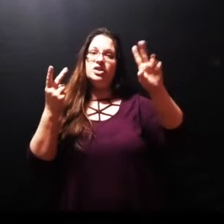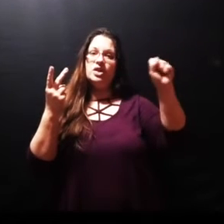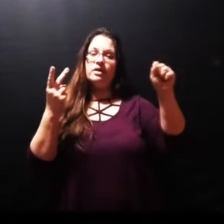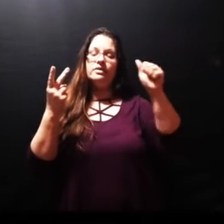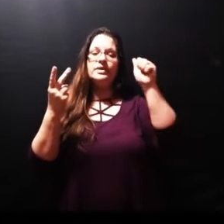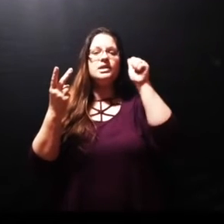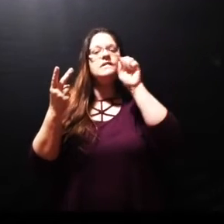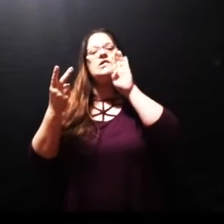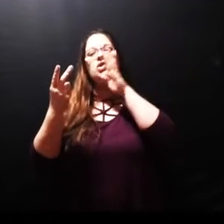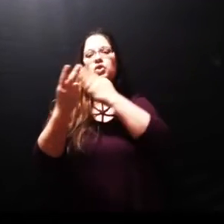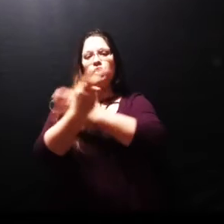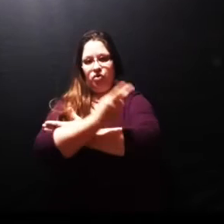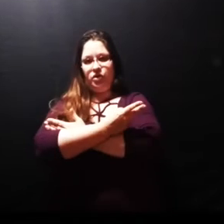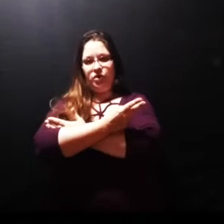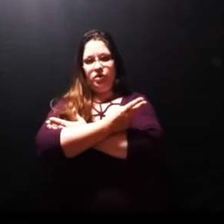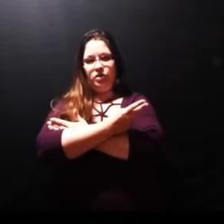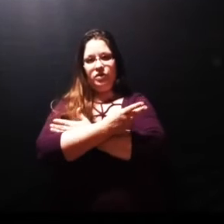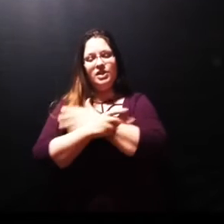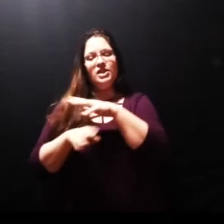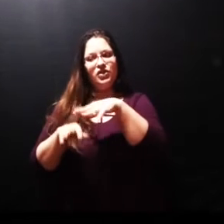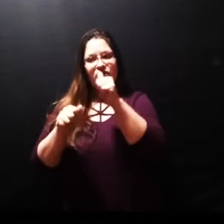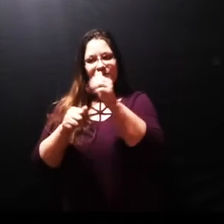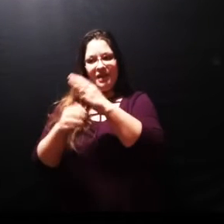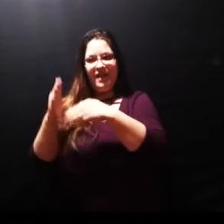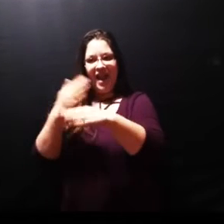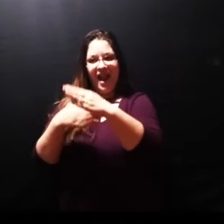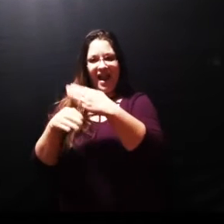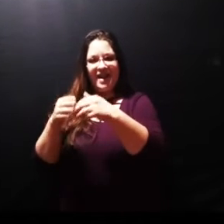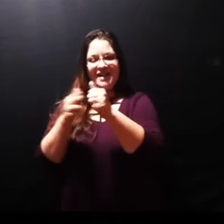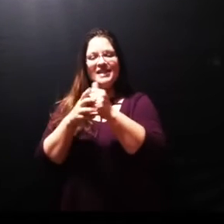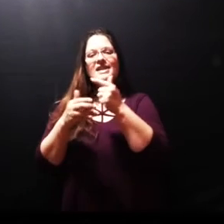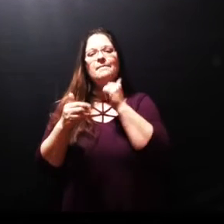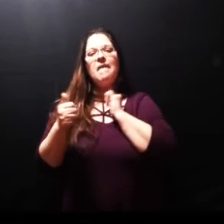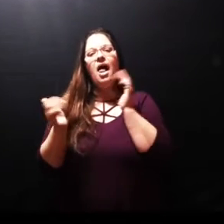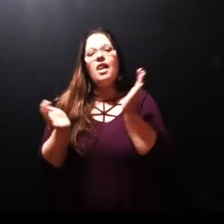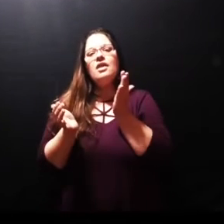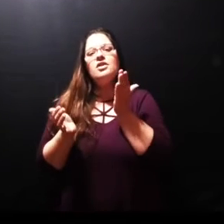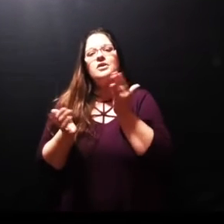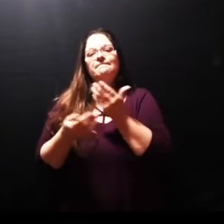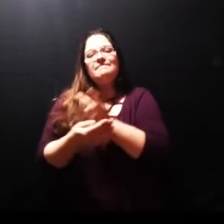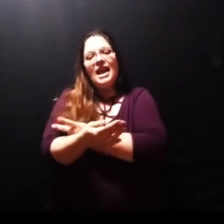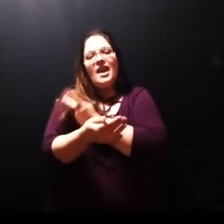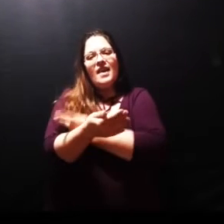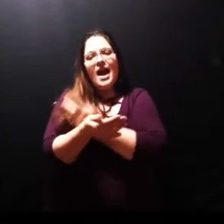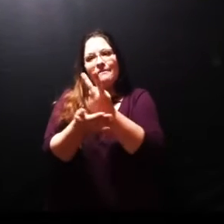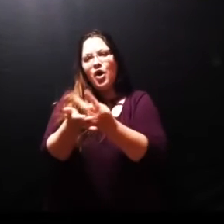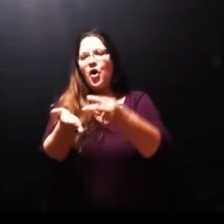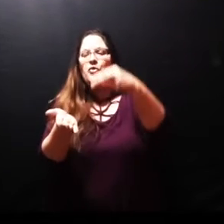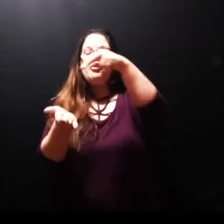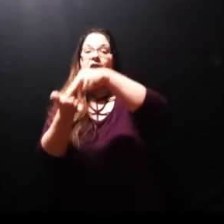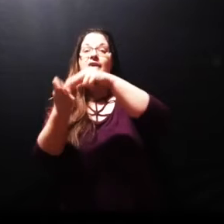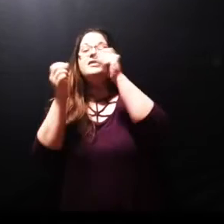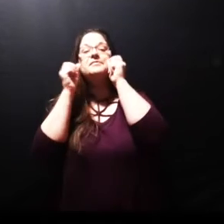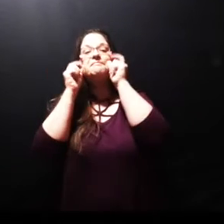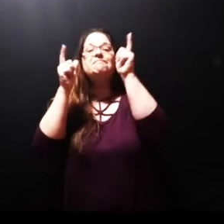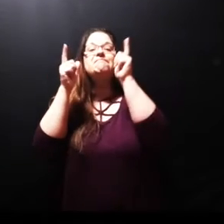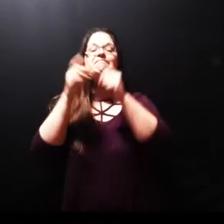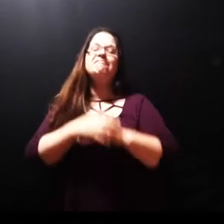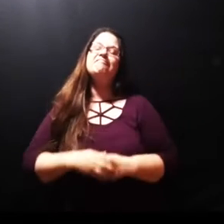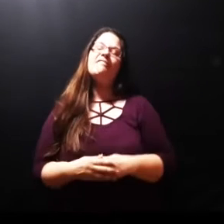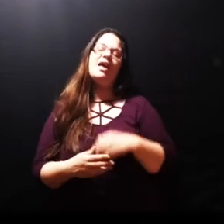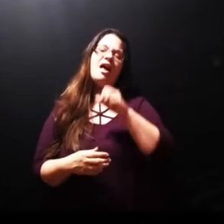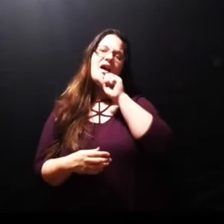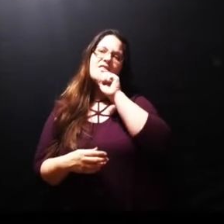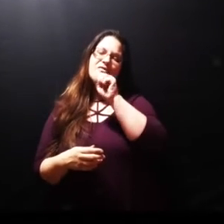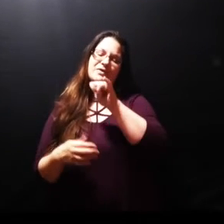Talitha Kumi my little lamb arise and she comes to life and sits up living once again I love that passage of